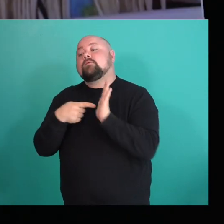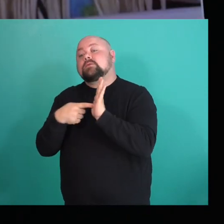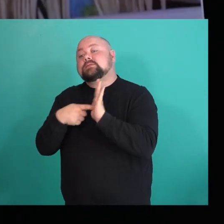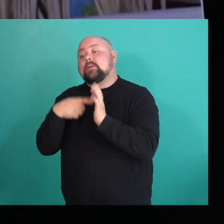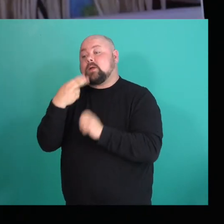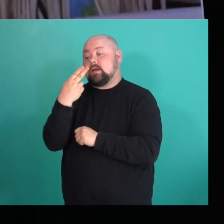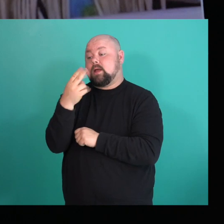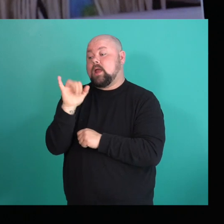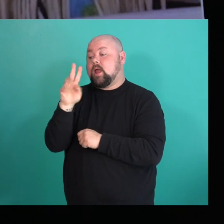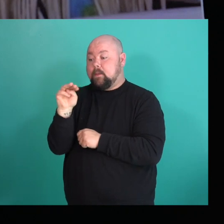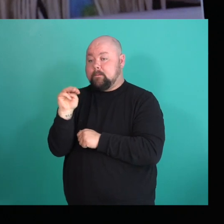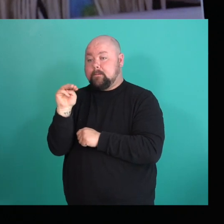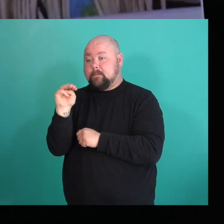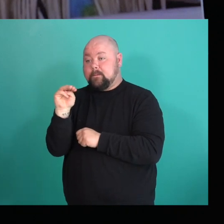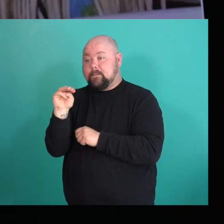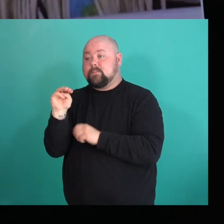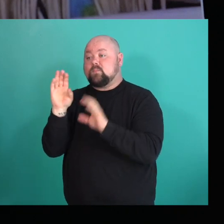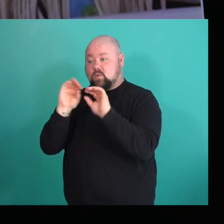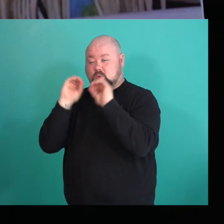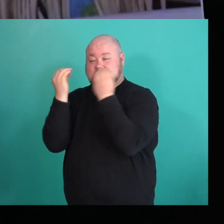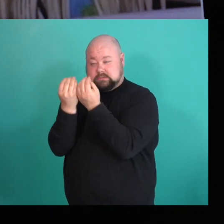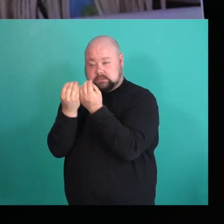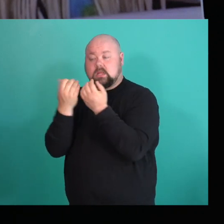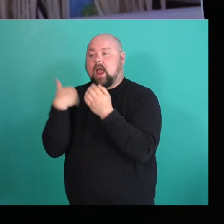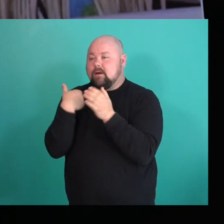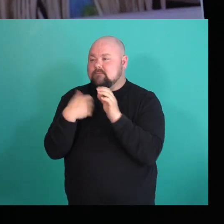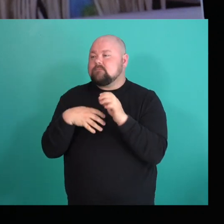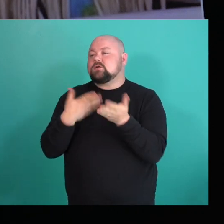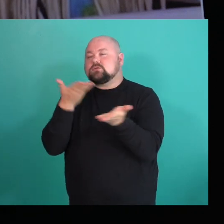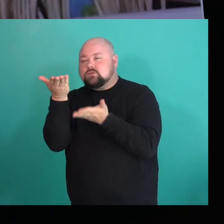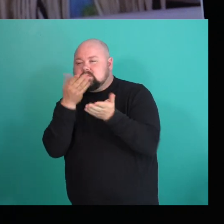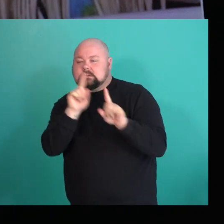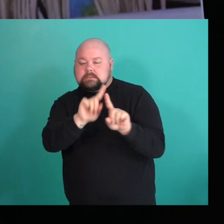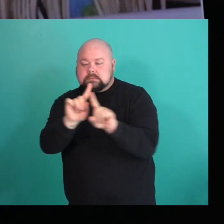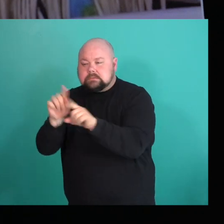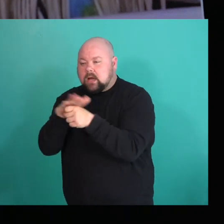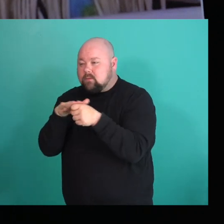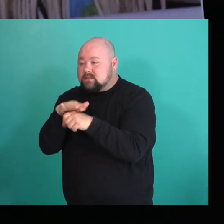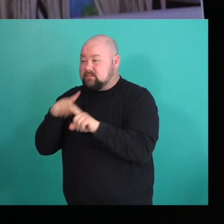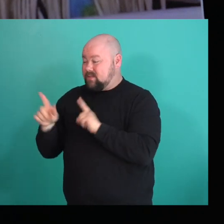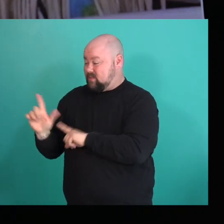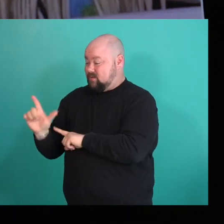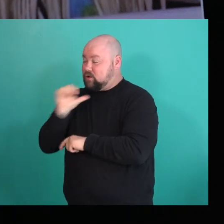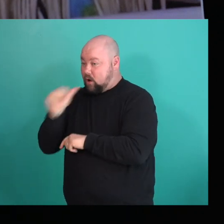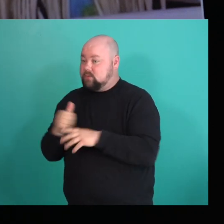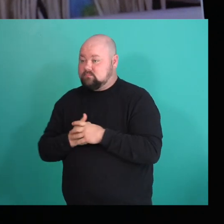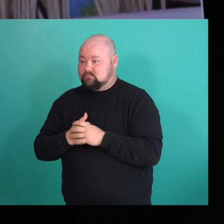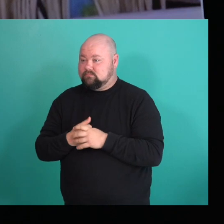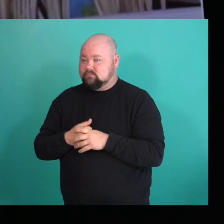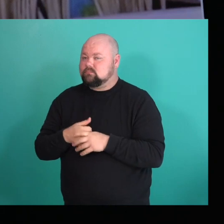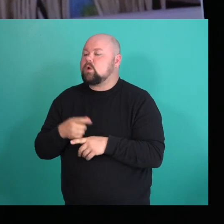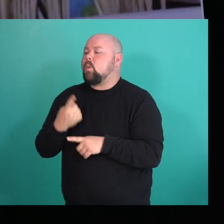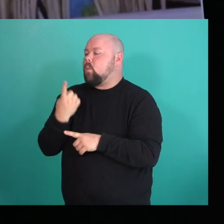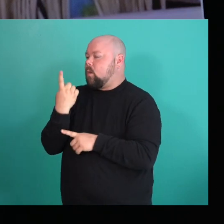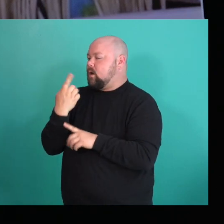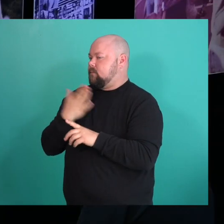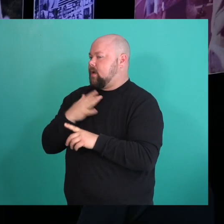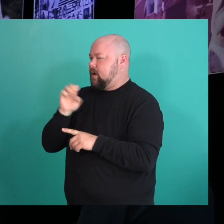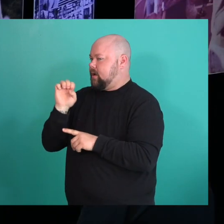it Langley's kind of in the middle and they still haven't kind of gotten there. Although one of my exes is actually a city councilor in Langley.